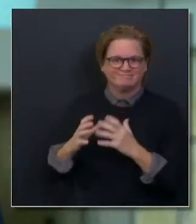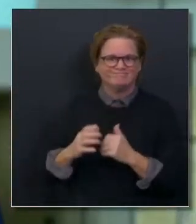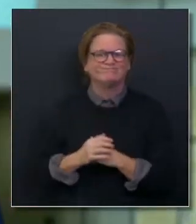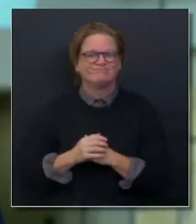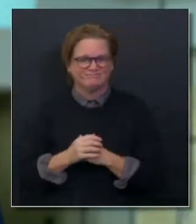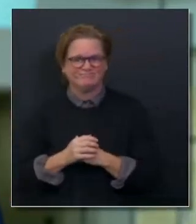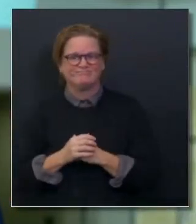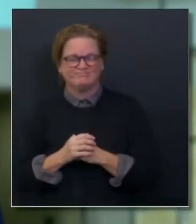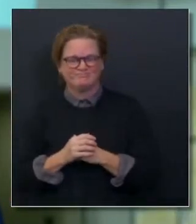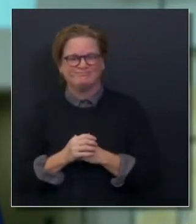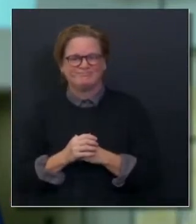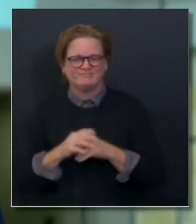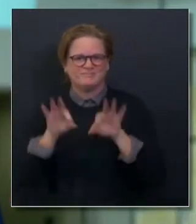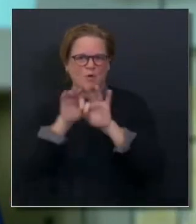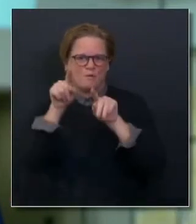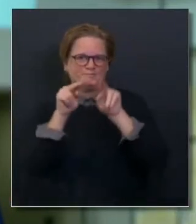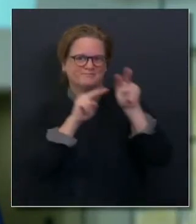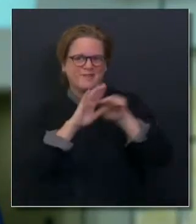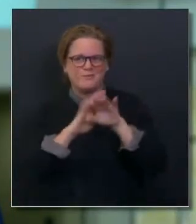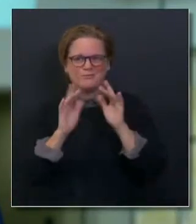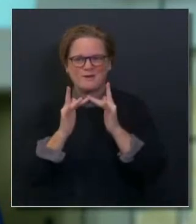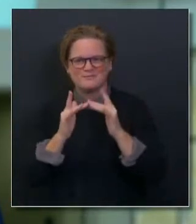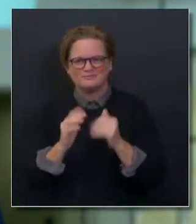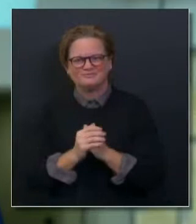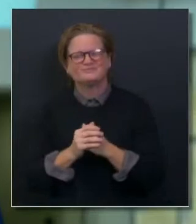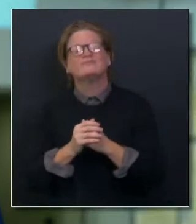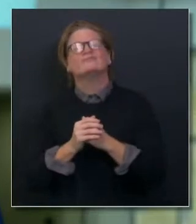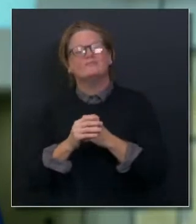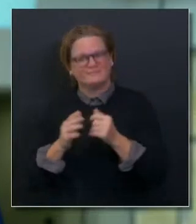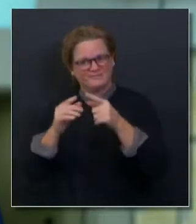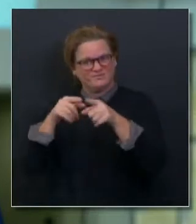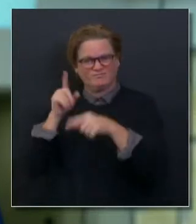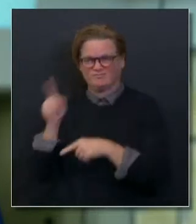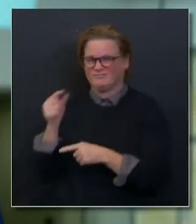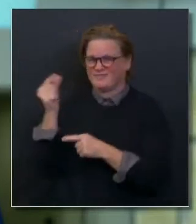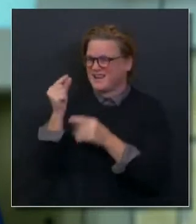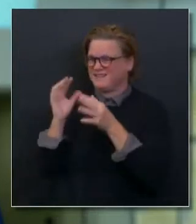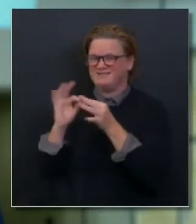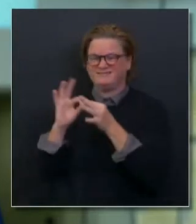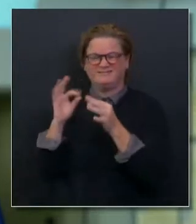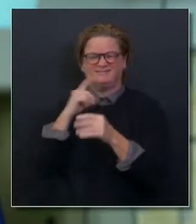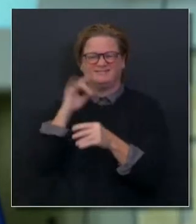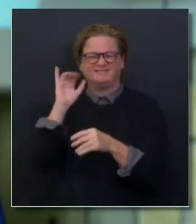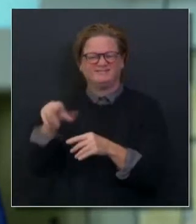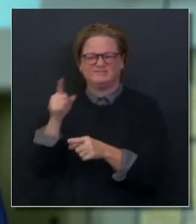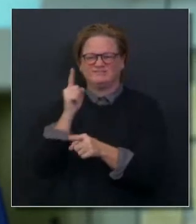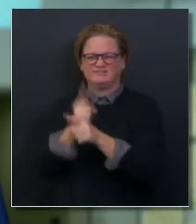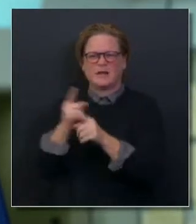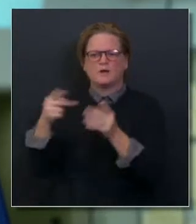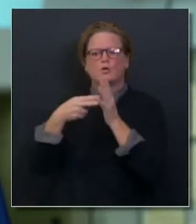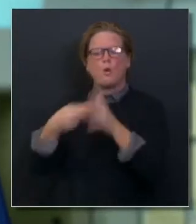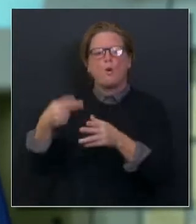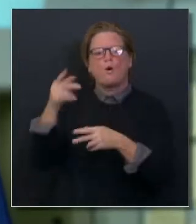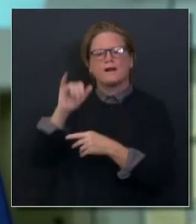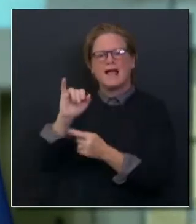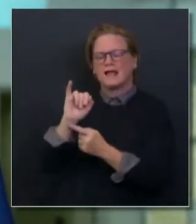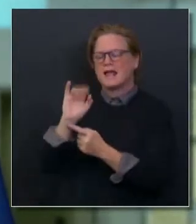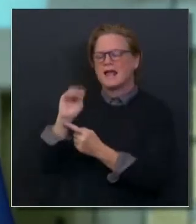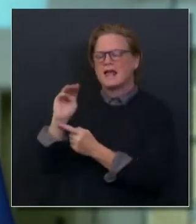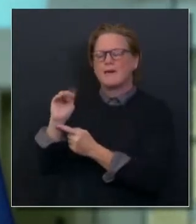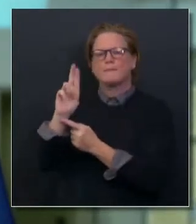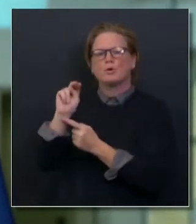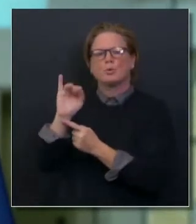Dr. Galley is right. This care system, it's the Immunization Registry, we're also building on top of it additional IT implementation